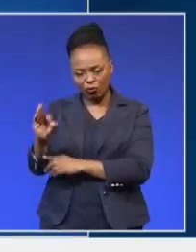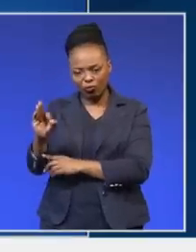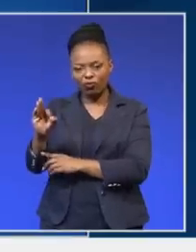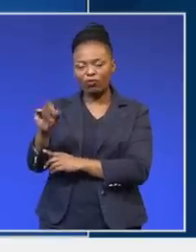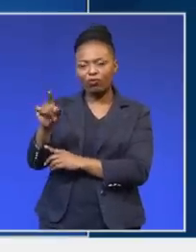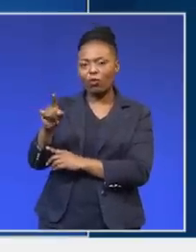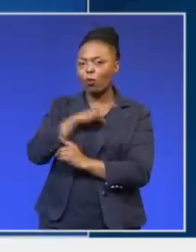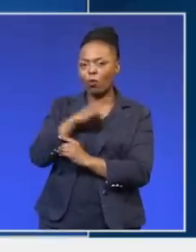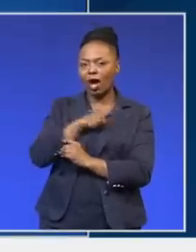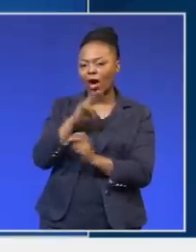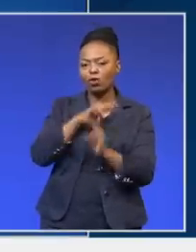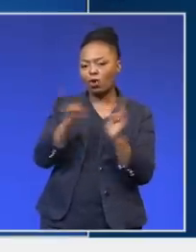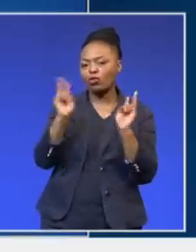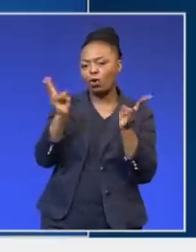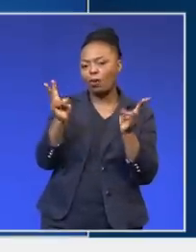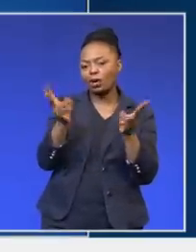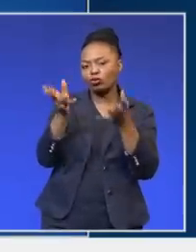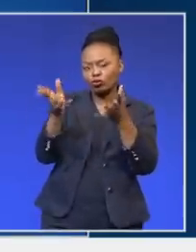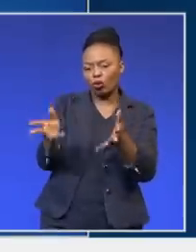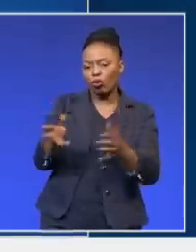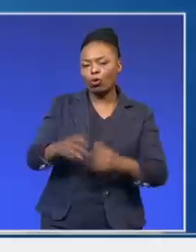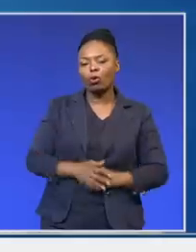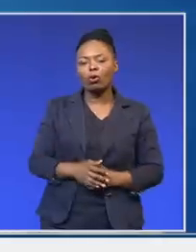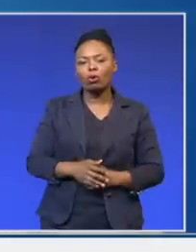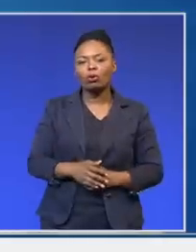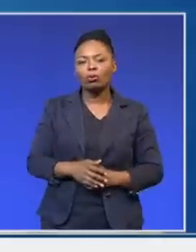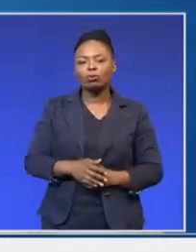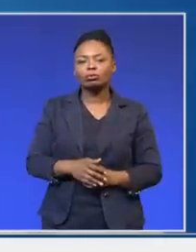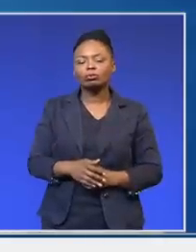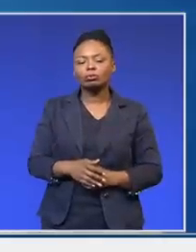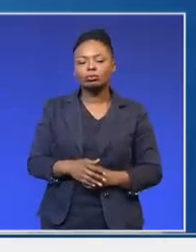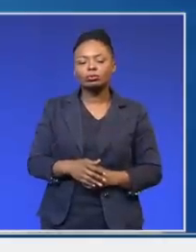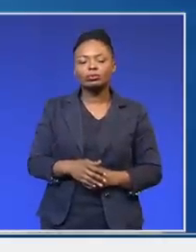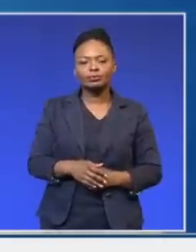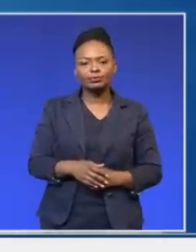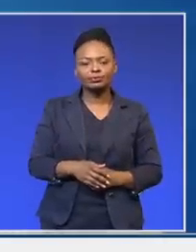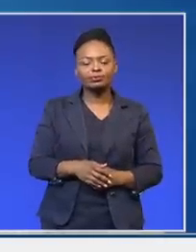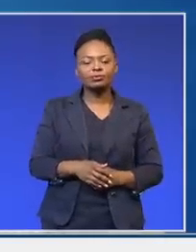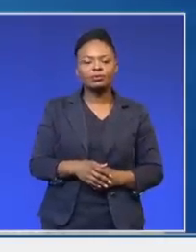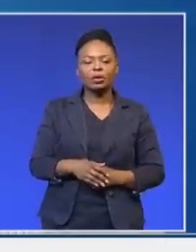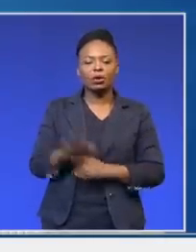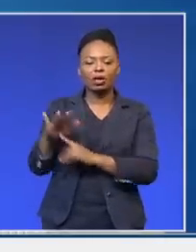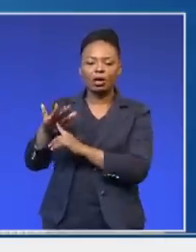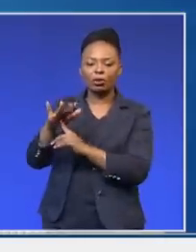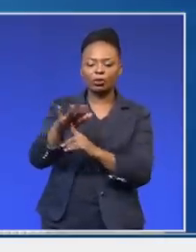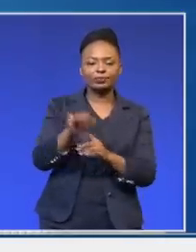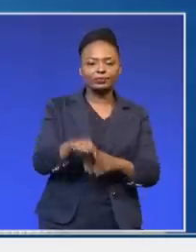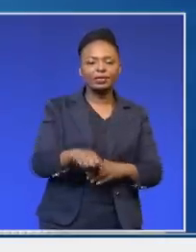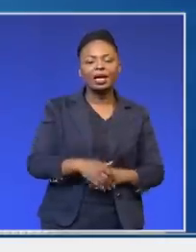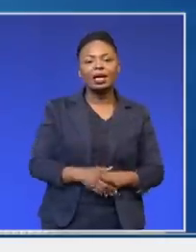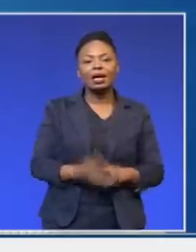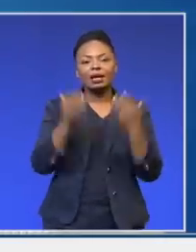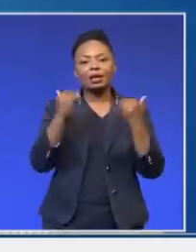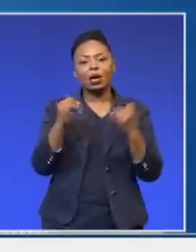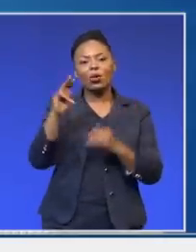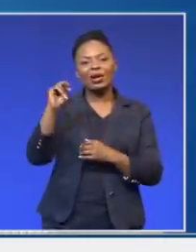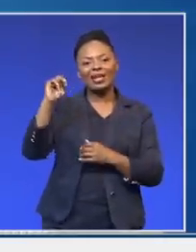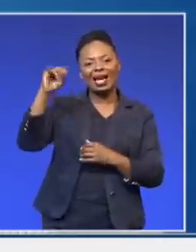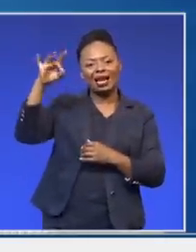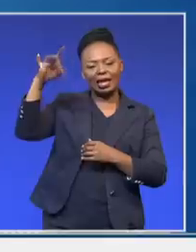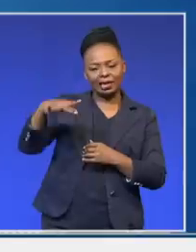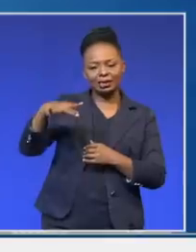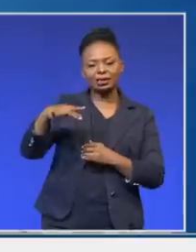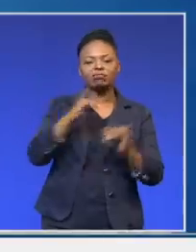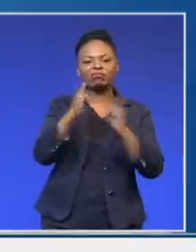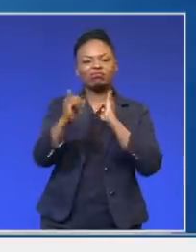unusual. Okay, Kourbis, just a quick final one. Earlier on, my colleague here, Naledi, was in conversation with Michael Merchant